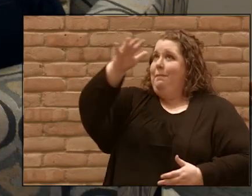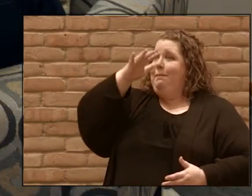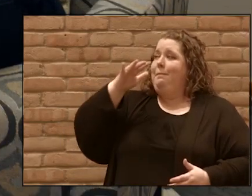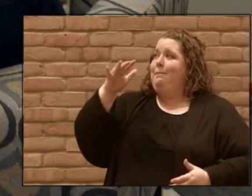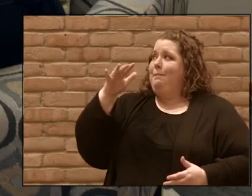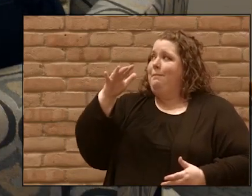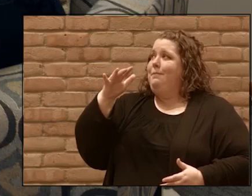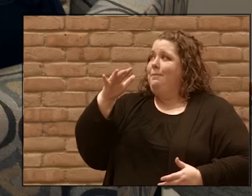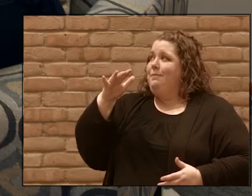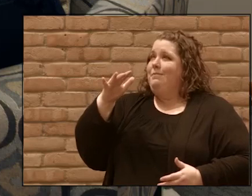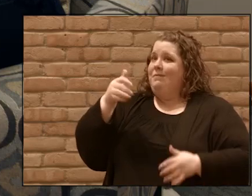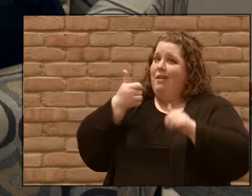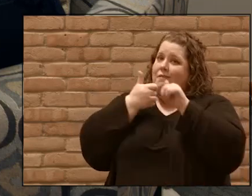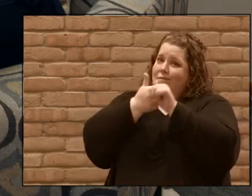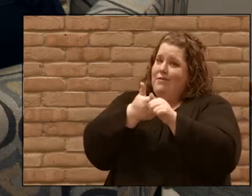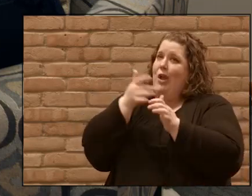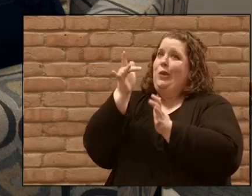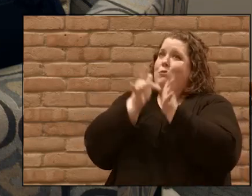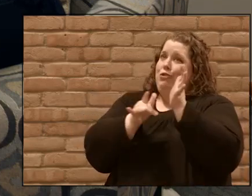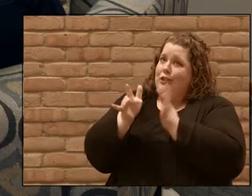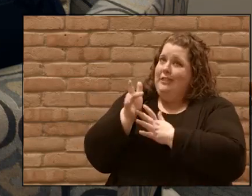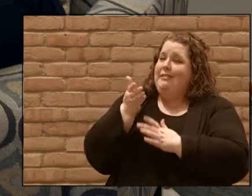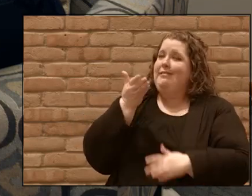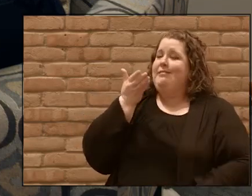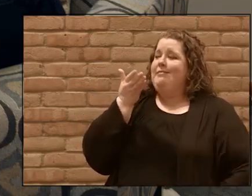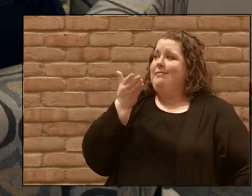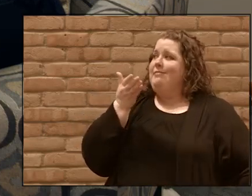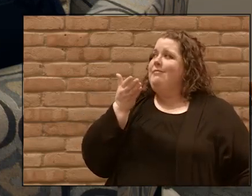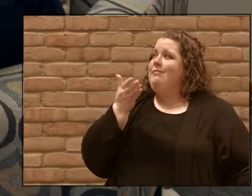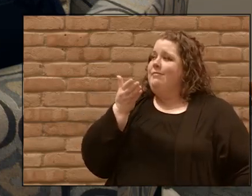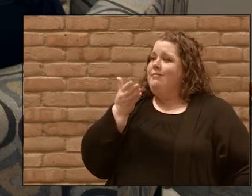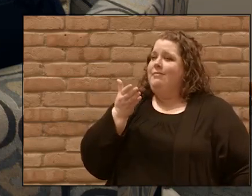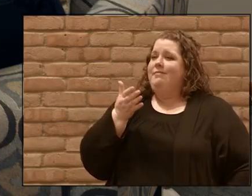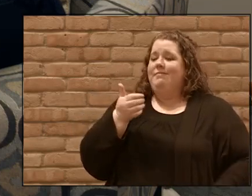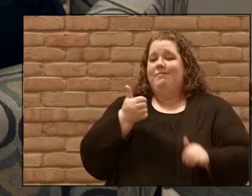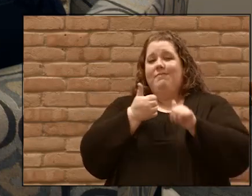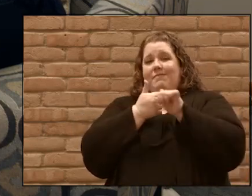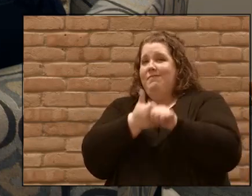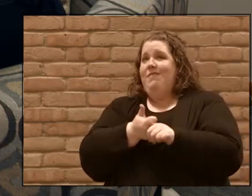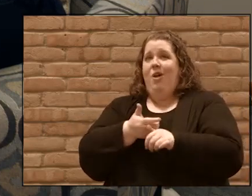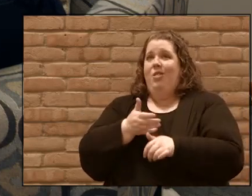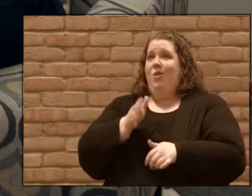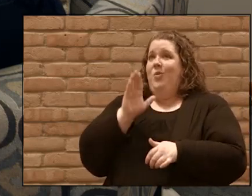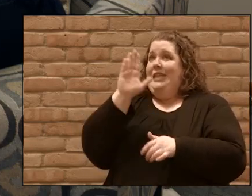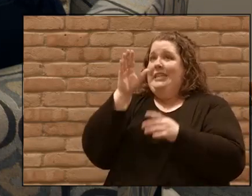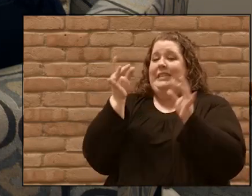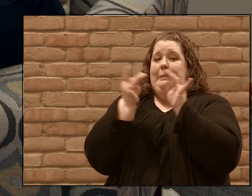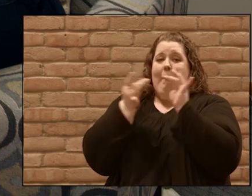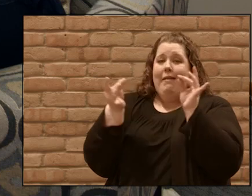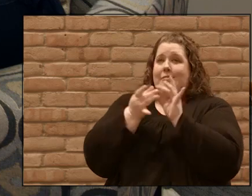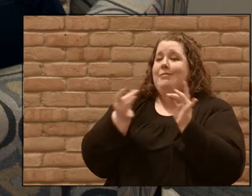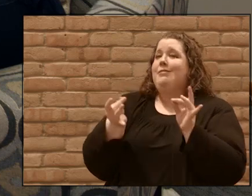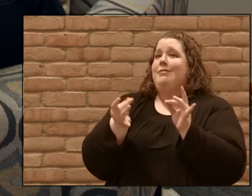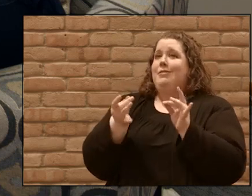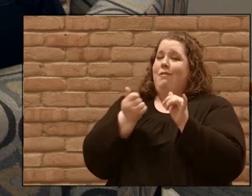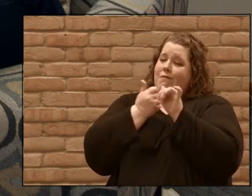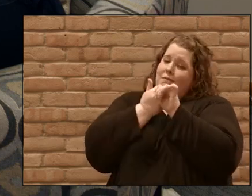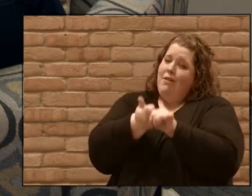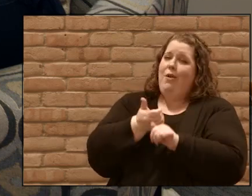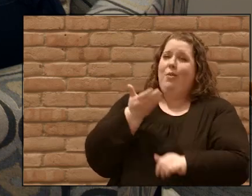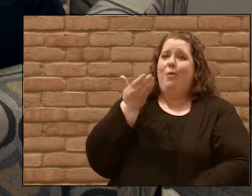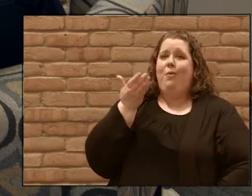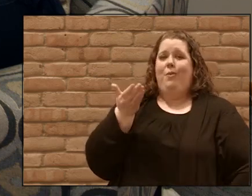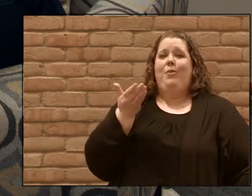kingdom follow Jesus follow you know what his message would be what his words would be